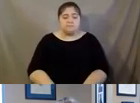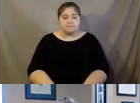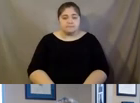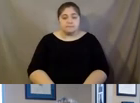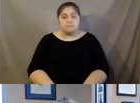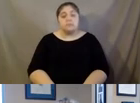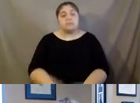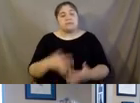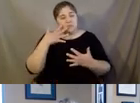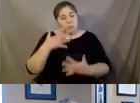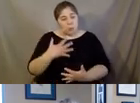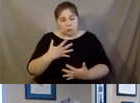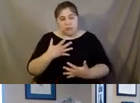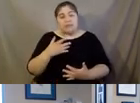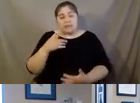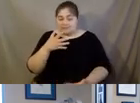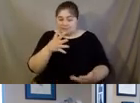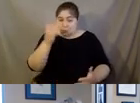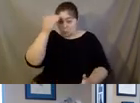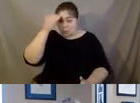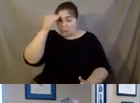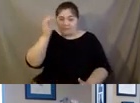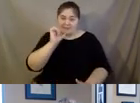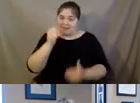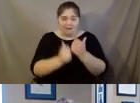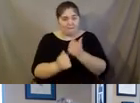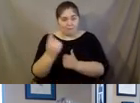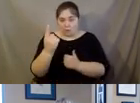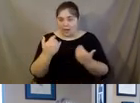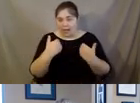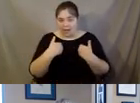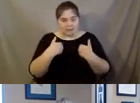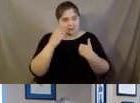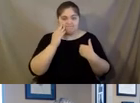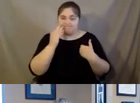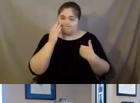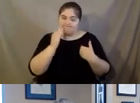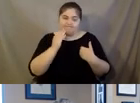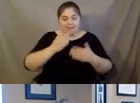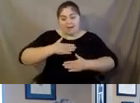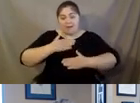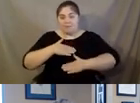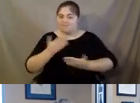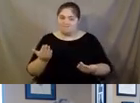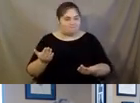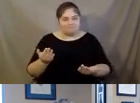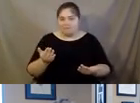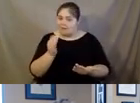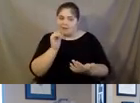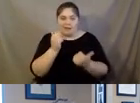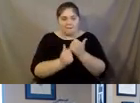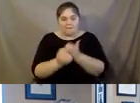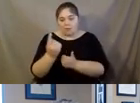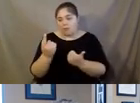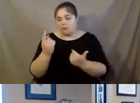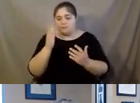Unfortunately we know that not everyone gets to have those pom poms or not everyone has the pom poms all